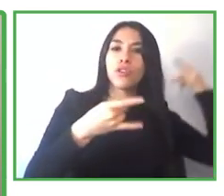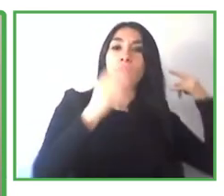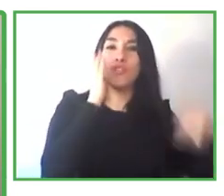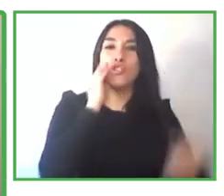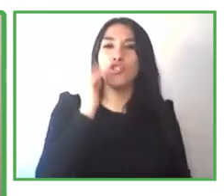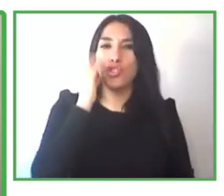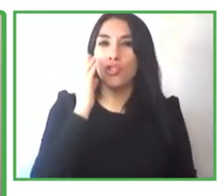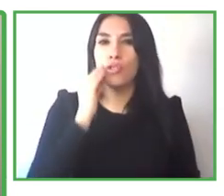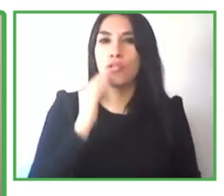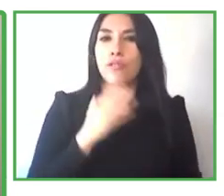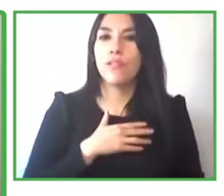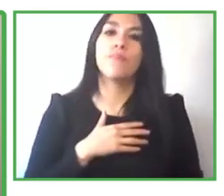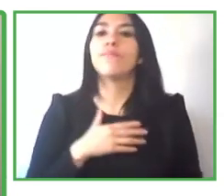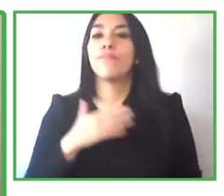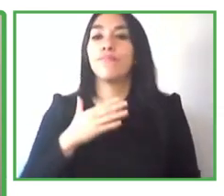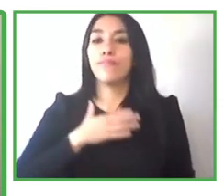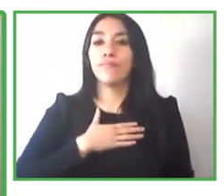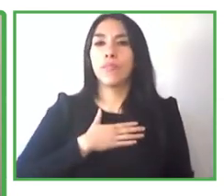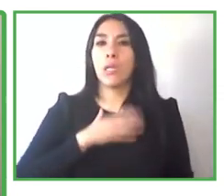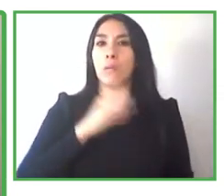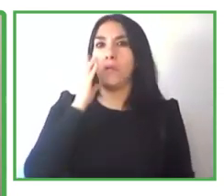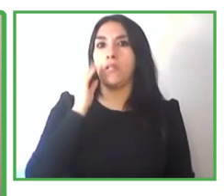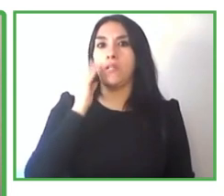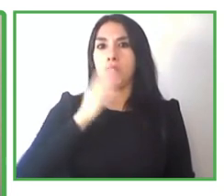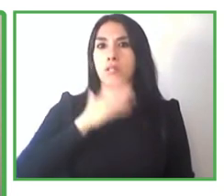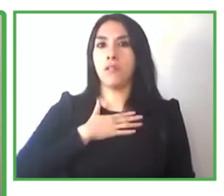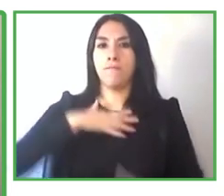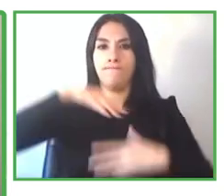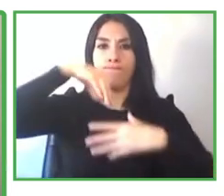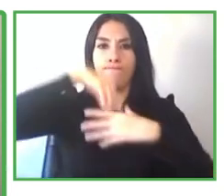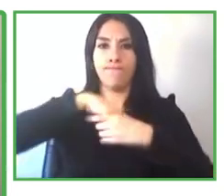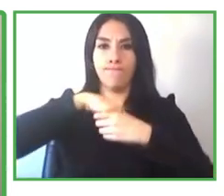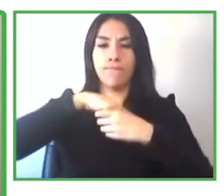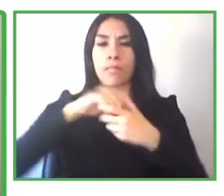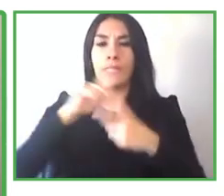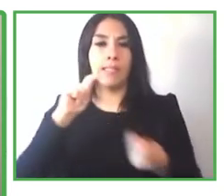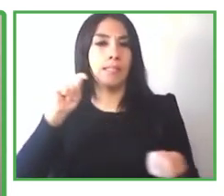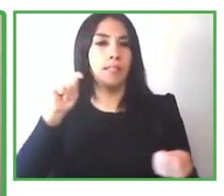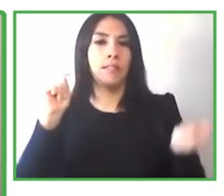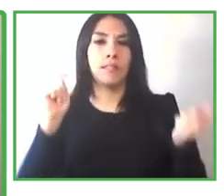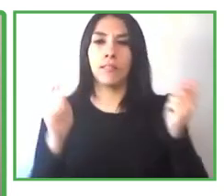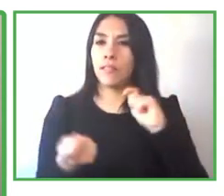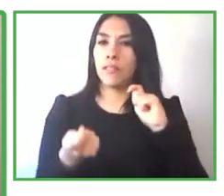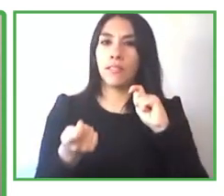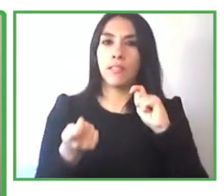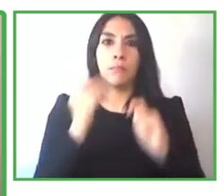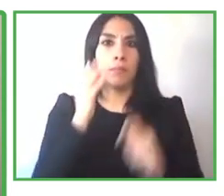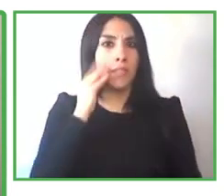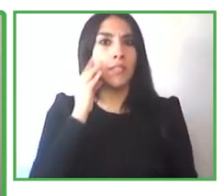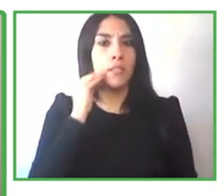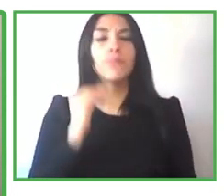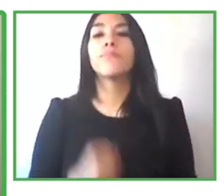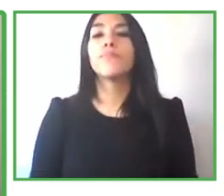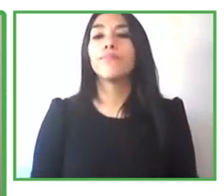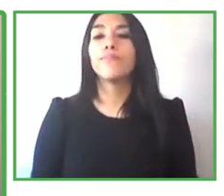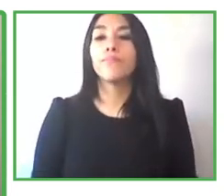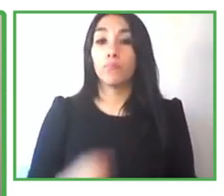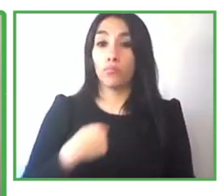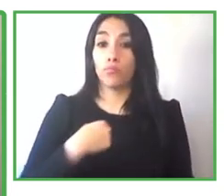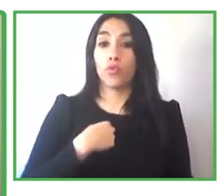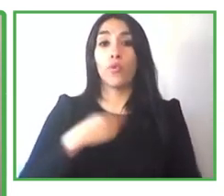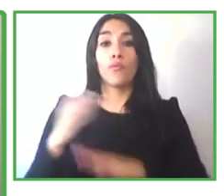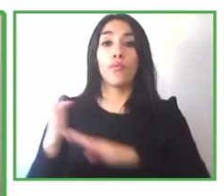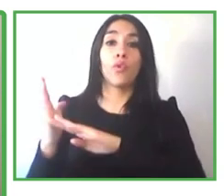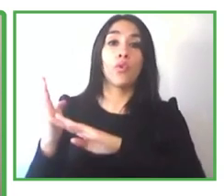like before i wouldn't before i joined trinity i wouldn't be terrified to go to dublin but now i go to dublin regularly